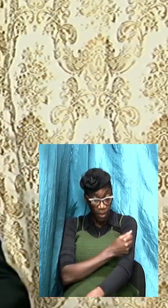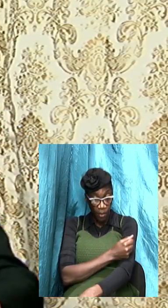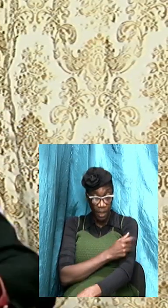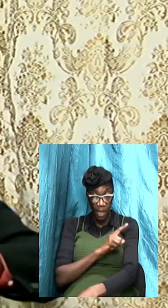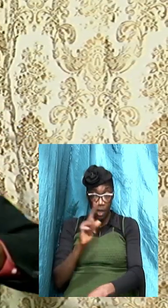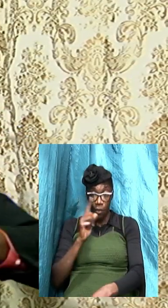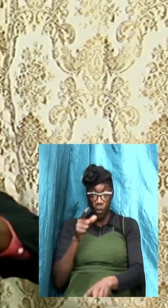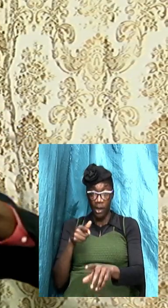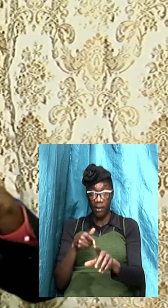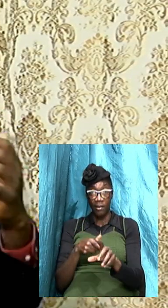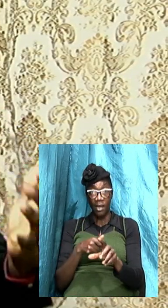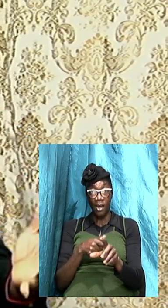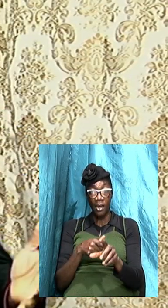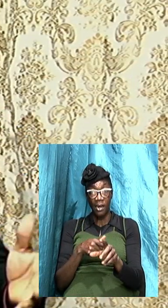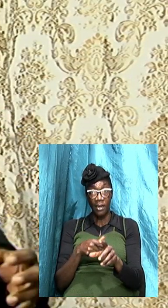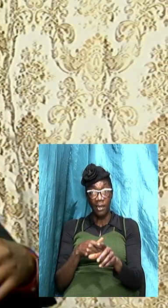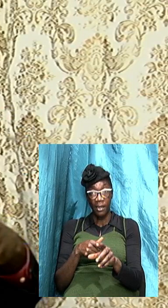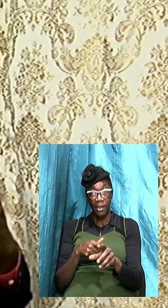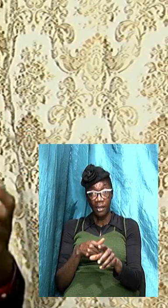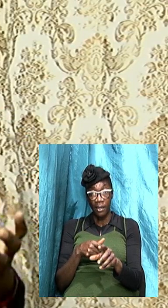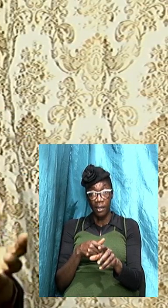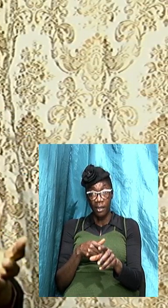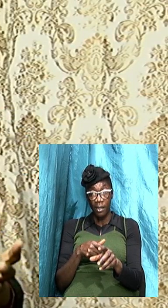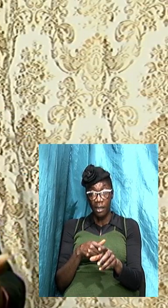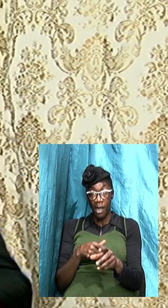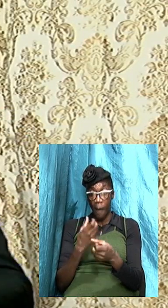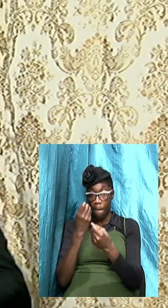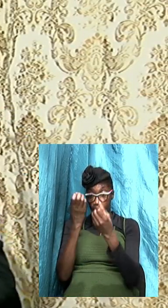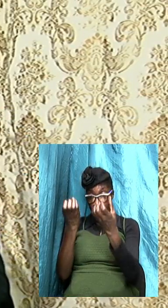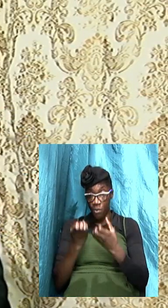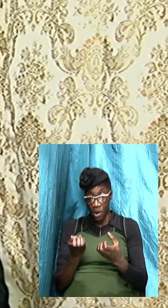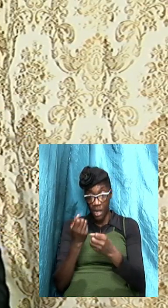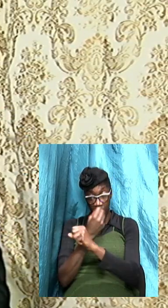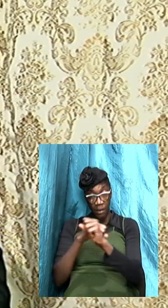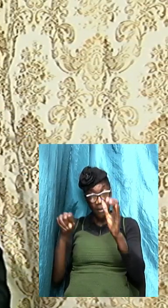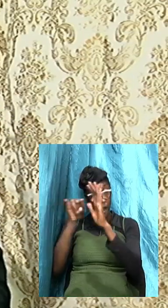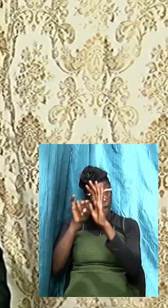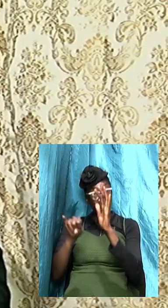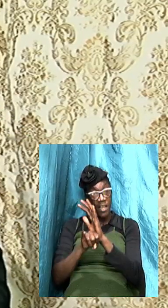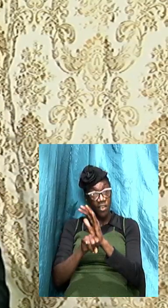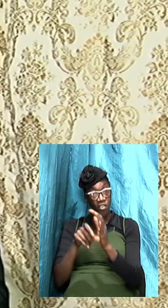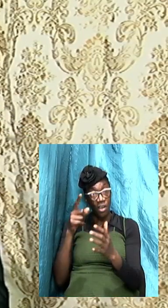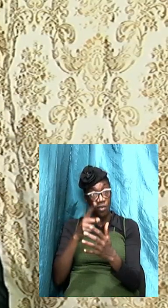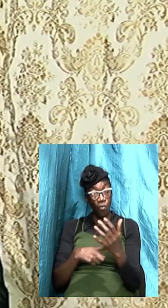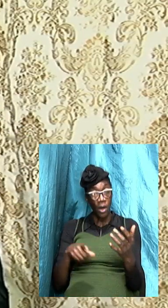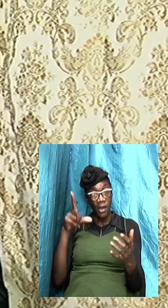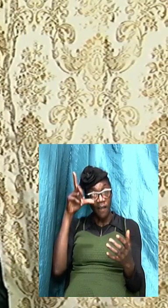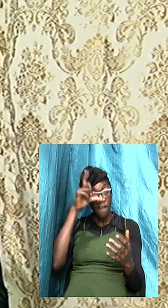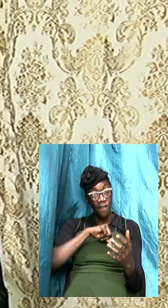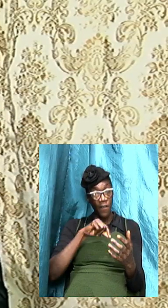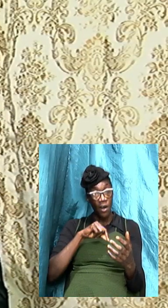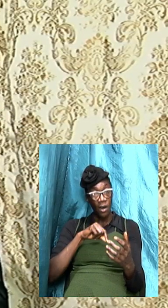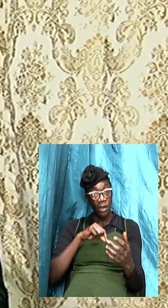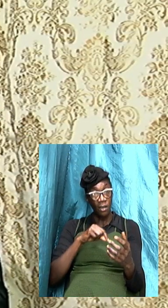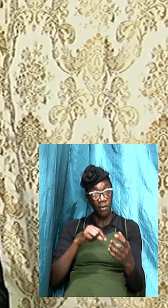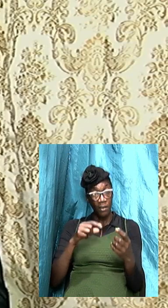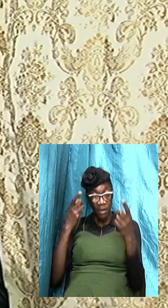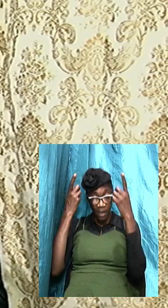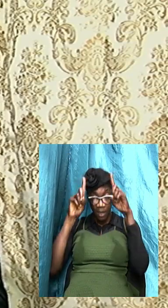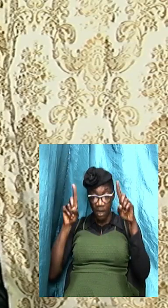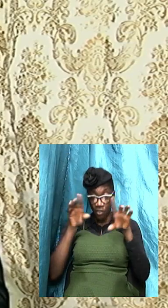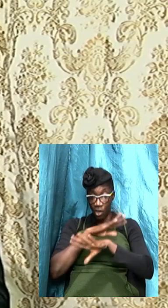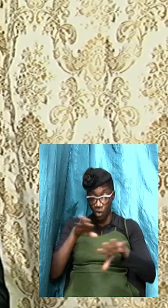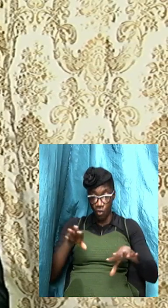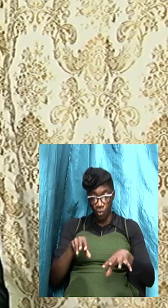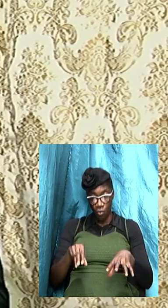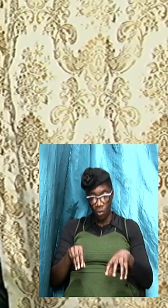the effect of it it brings salvation and what the false doctrine entails don't